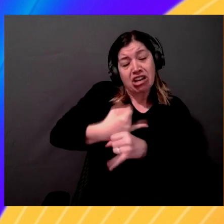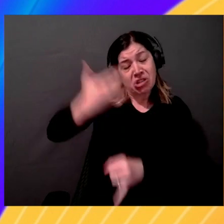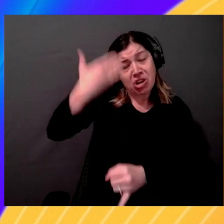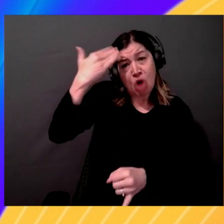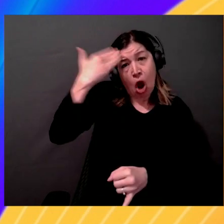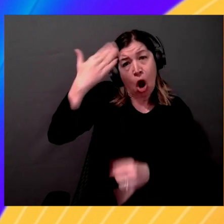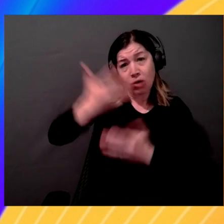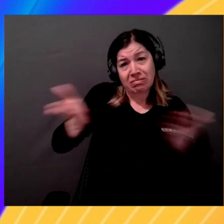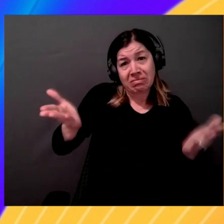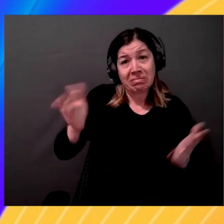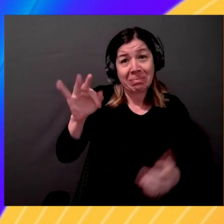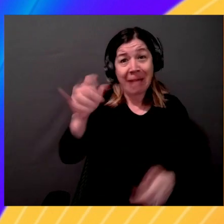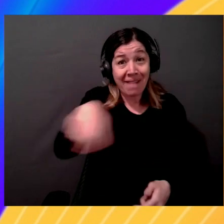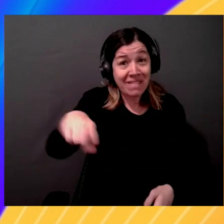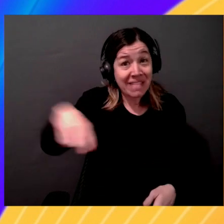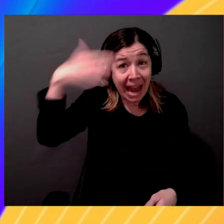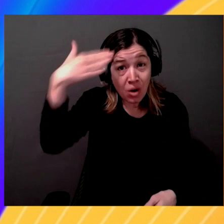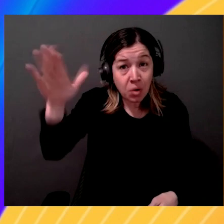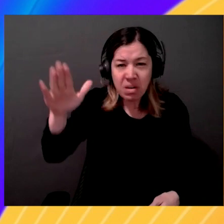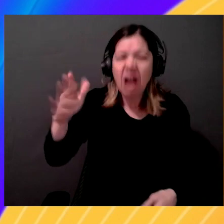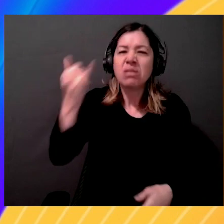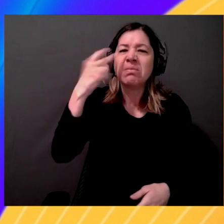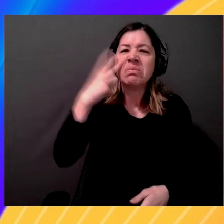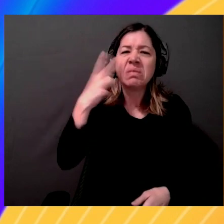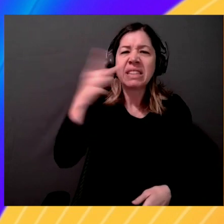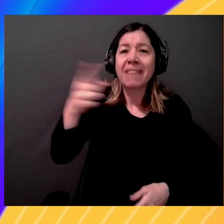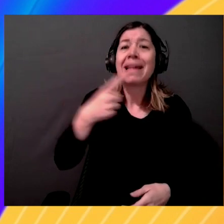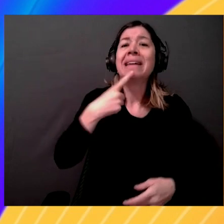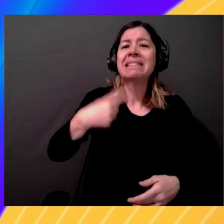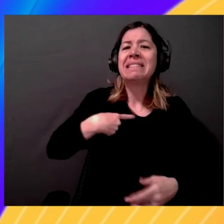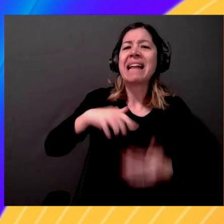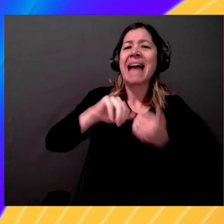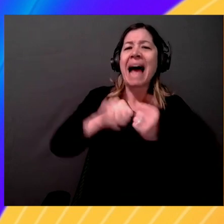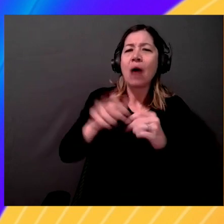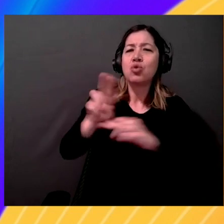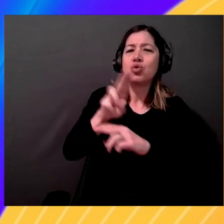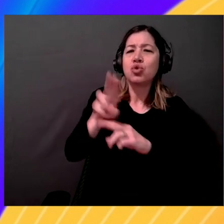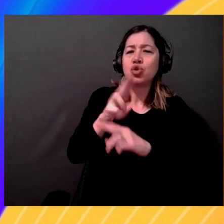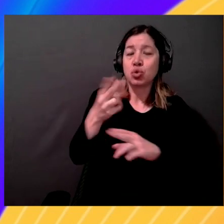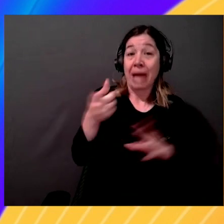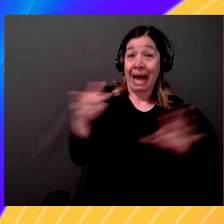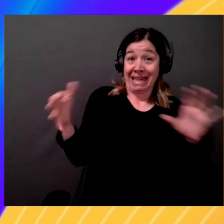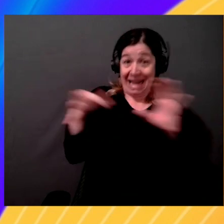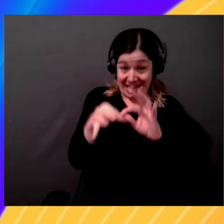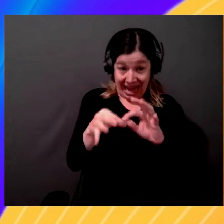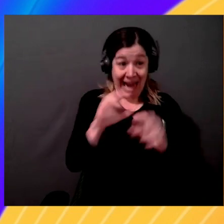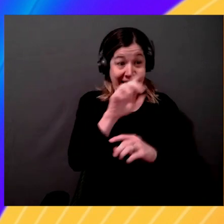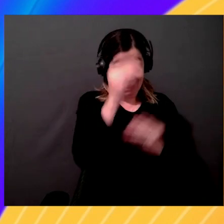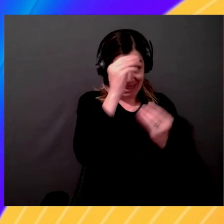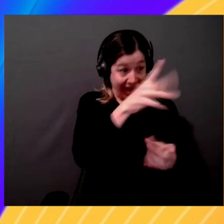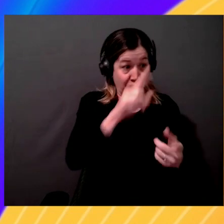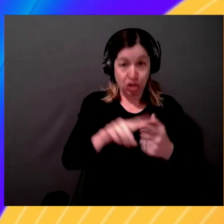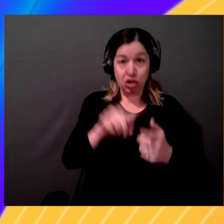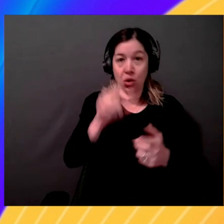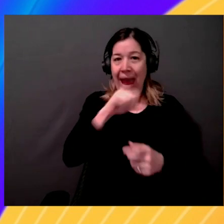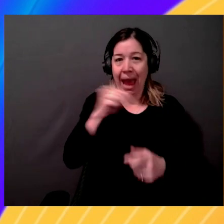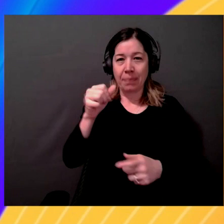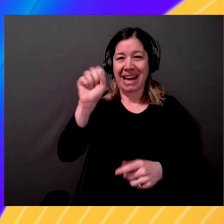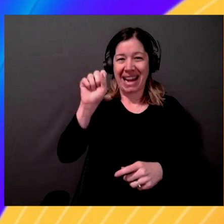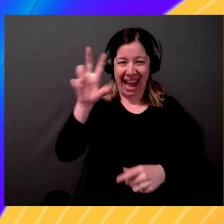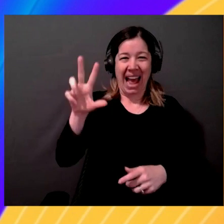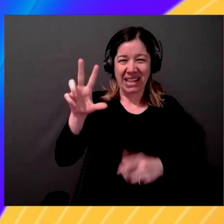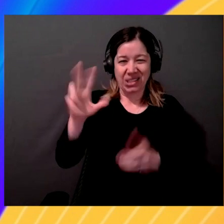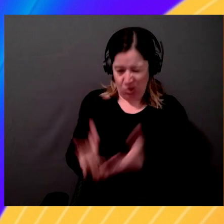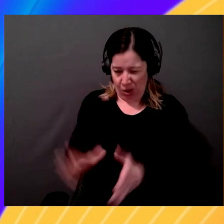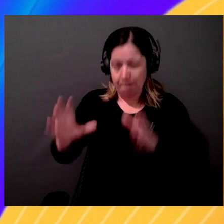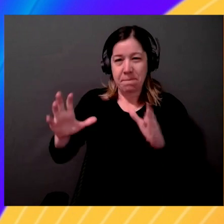then let's see if it can tell us how to use an Amazon, or how to upload data to an Amazon S3 bucket. What is generative AI? What is... Right. So